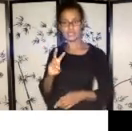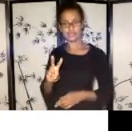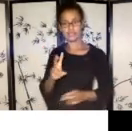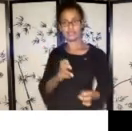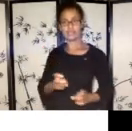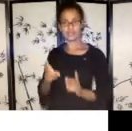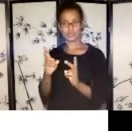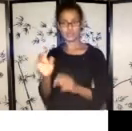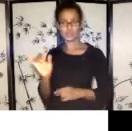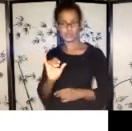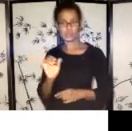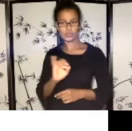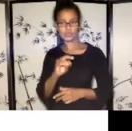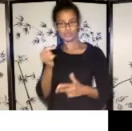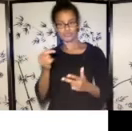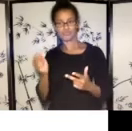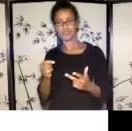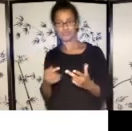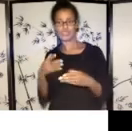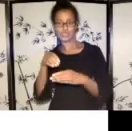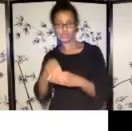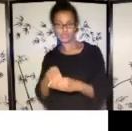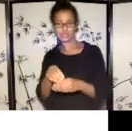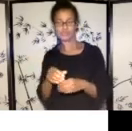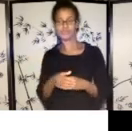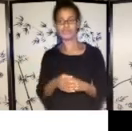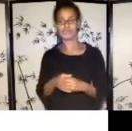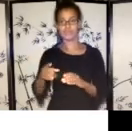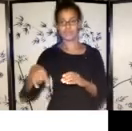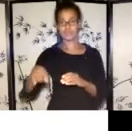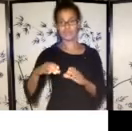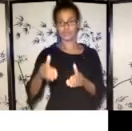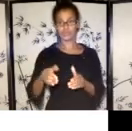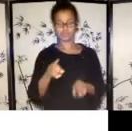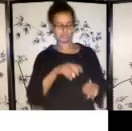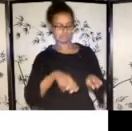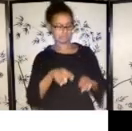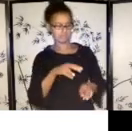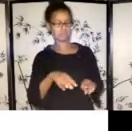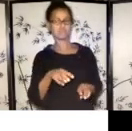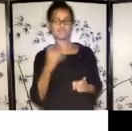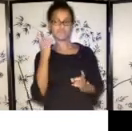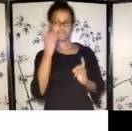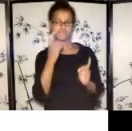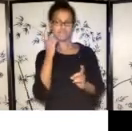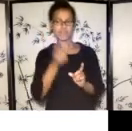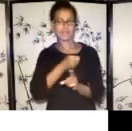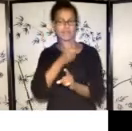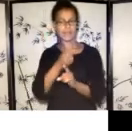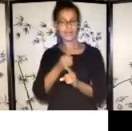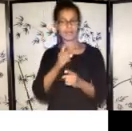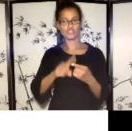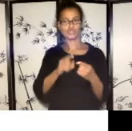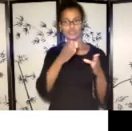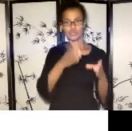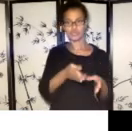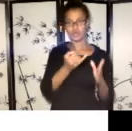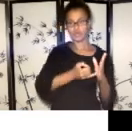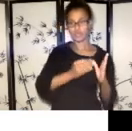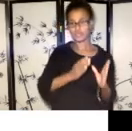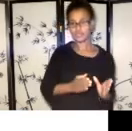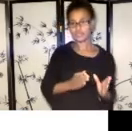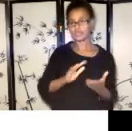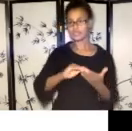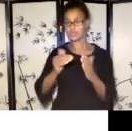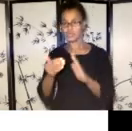The jury also considers the impact. So what is the benefit to the artists, to the community, to participants? Is